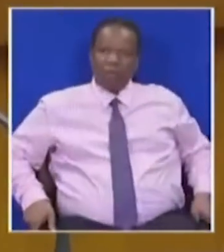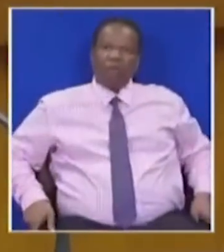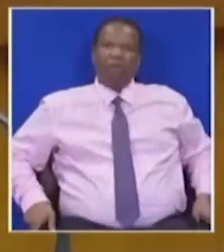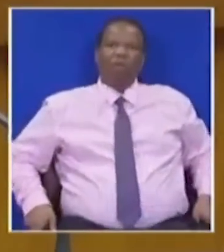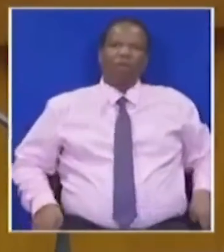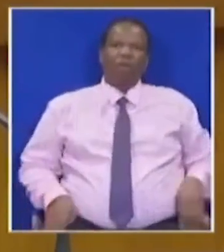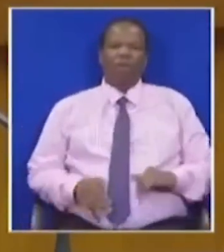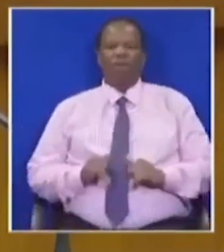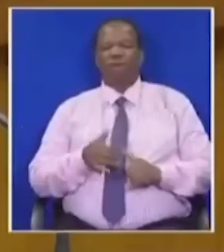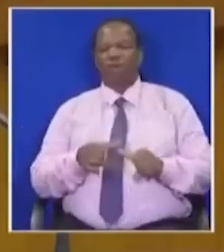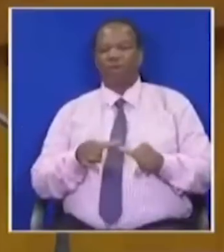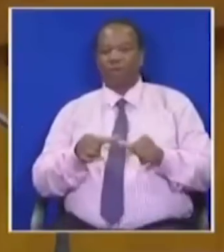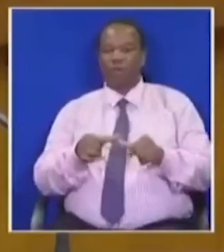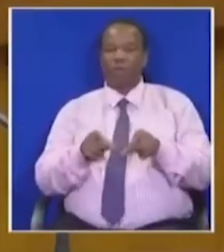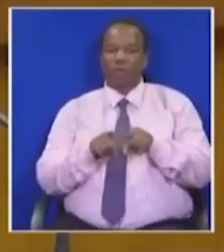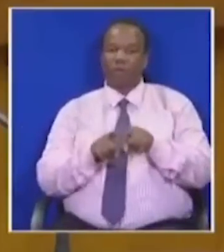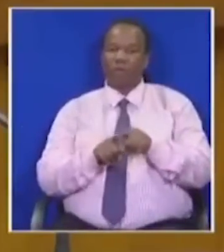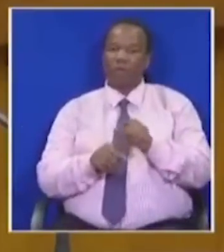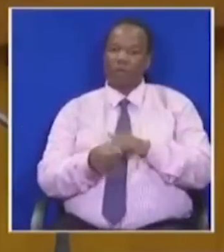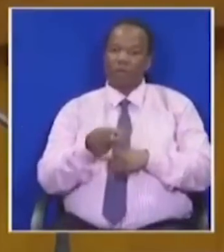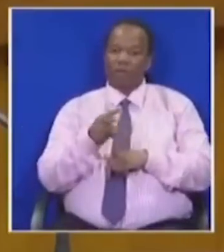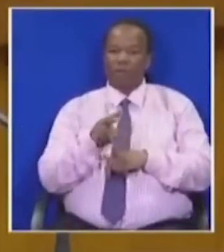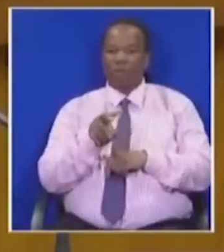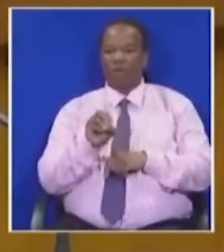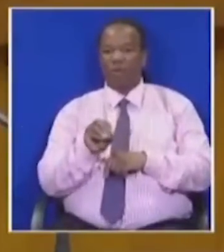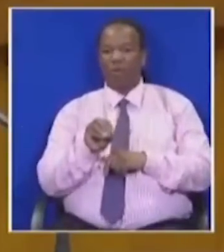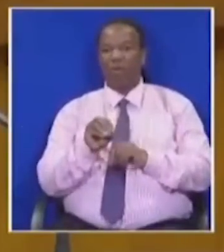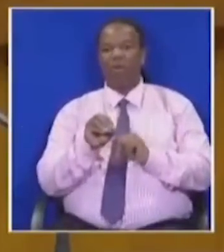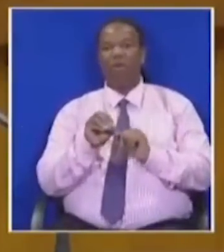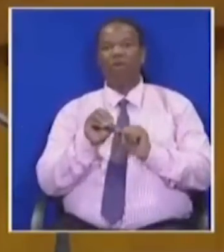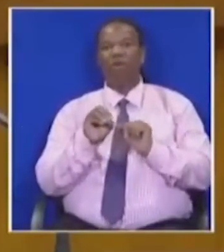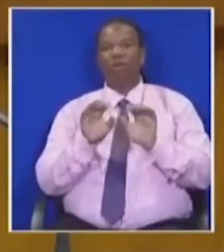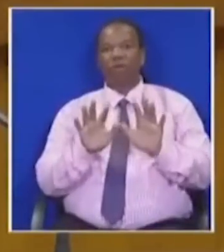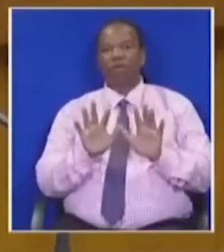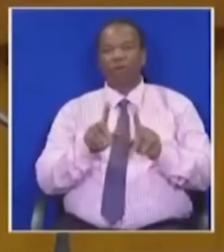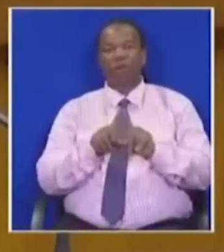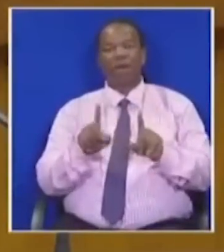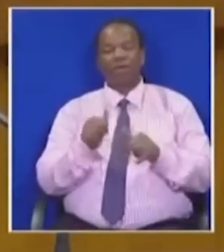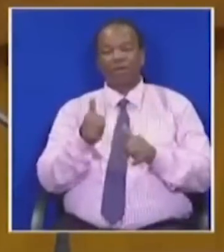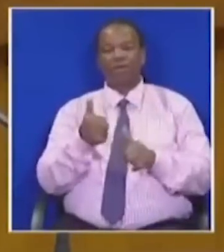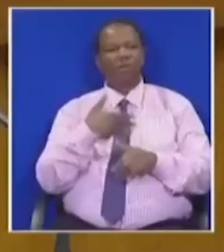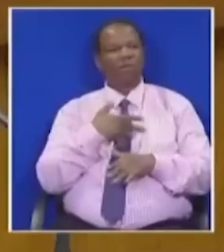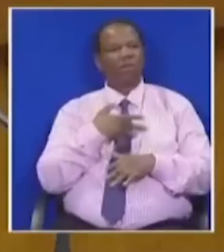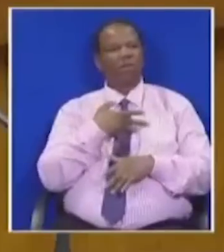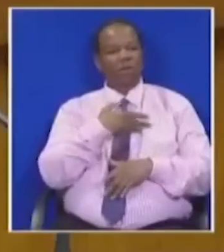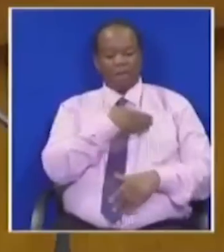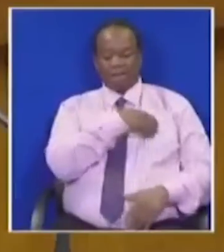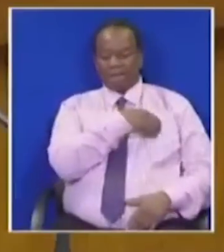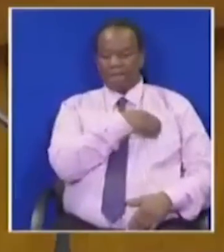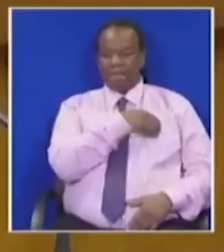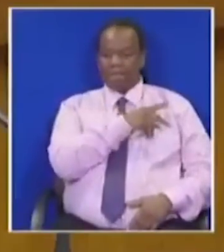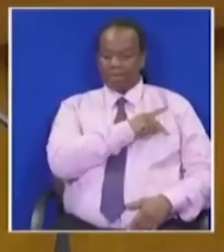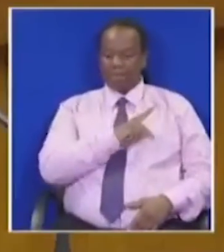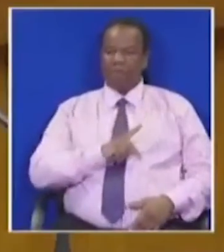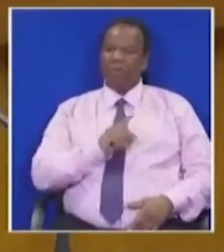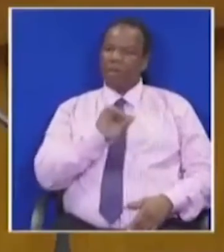here today? Today, we want to say to you, we are not questioning whether the president has got powers to appoint a